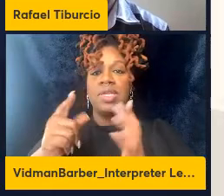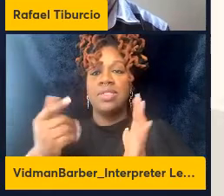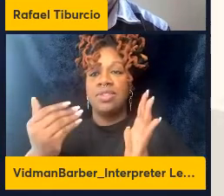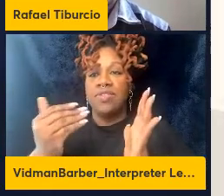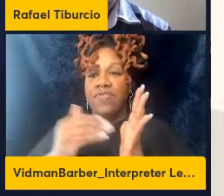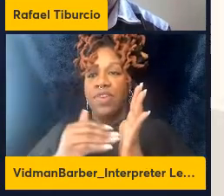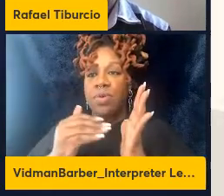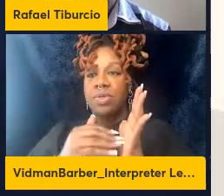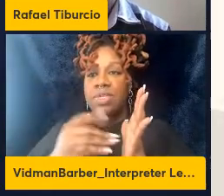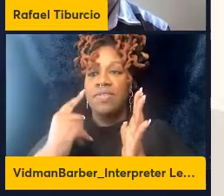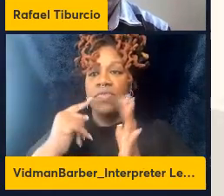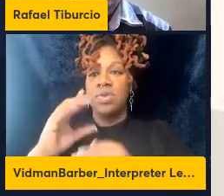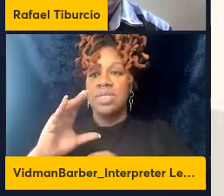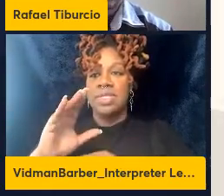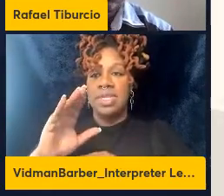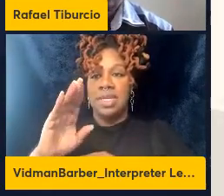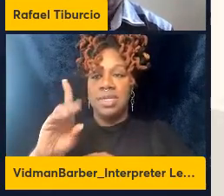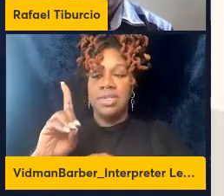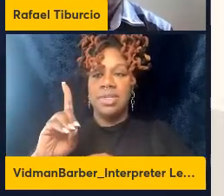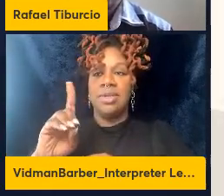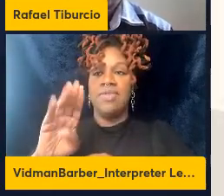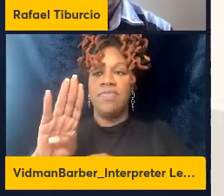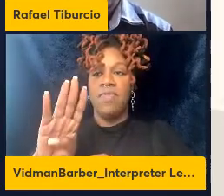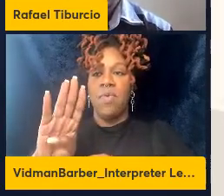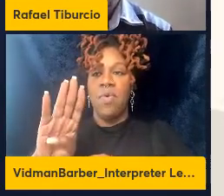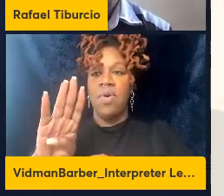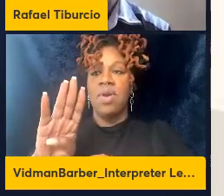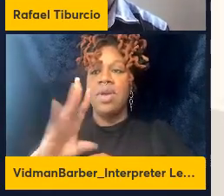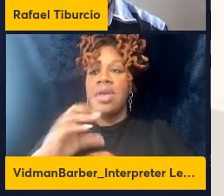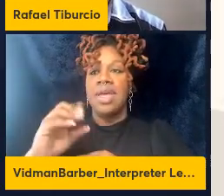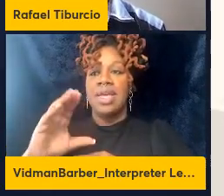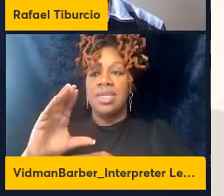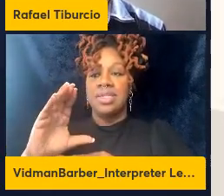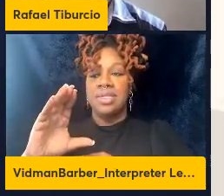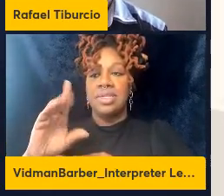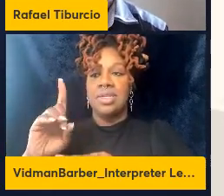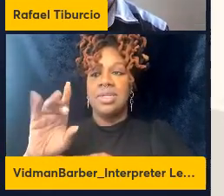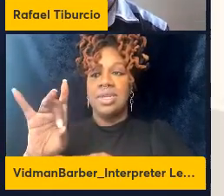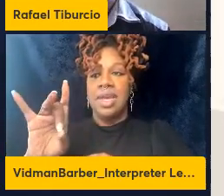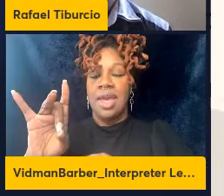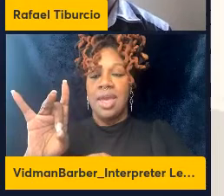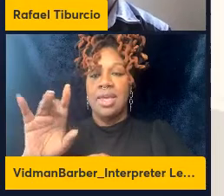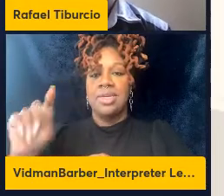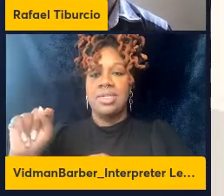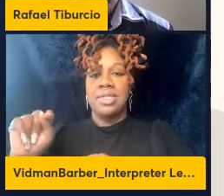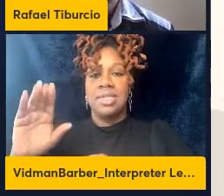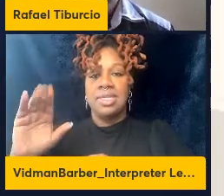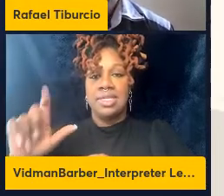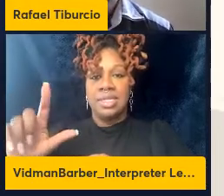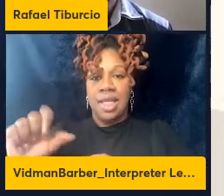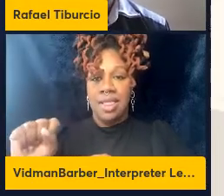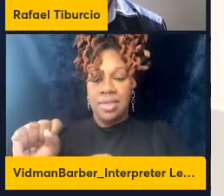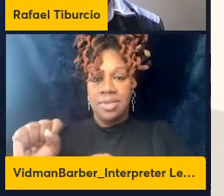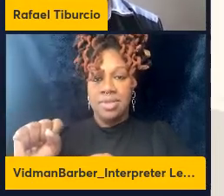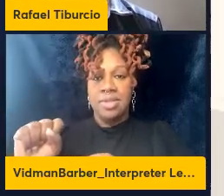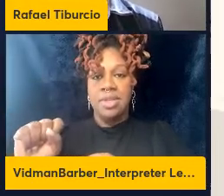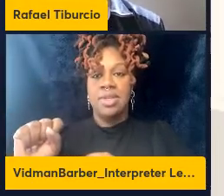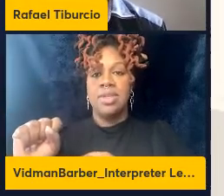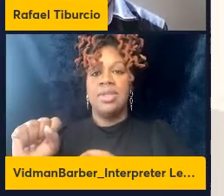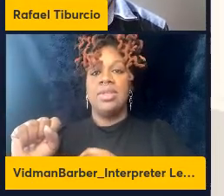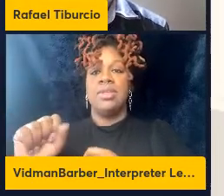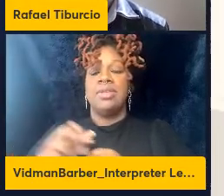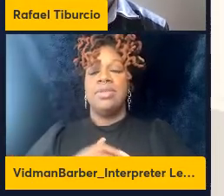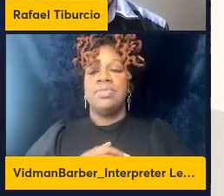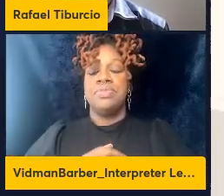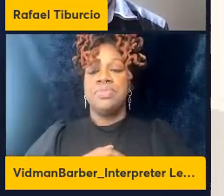-cell percentage before and after the initiation of treatment when compared to the TB iris counterparts